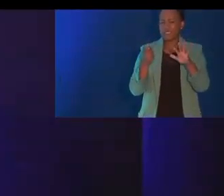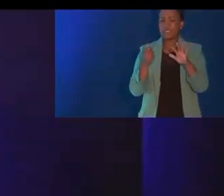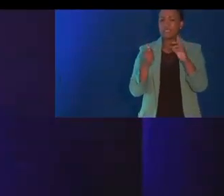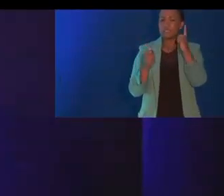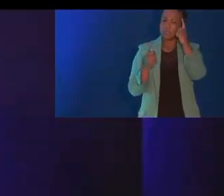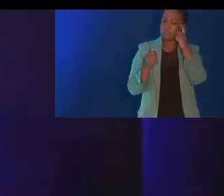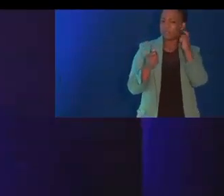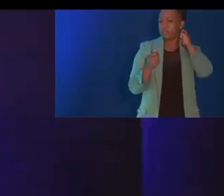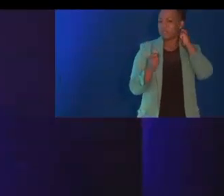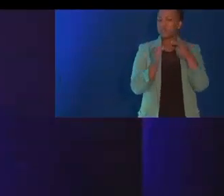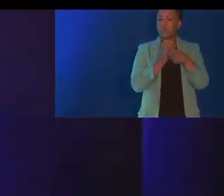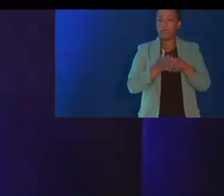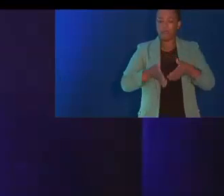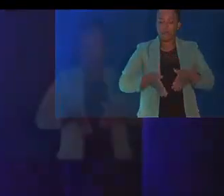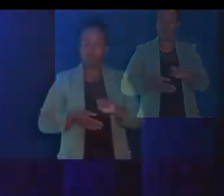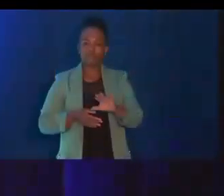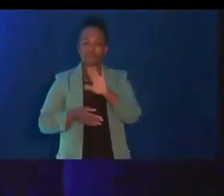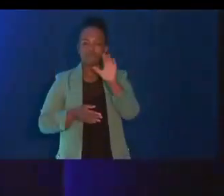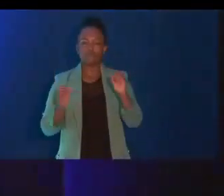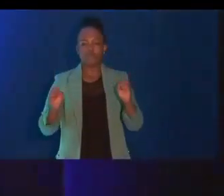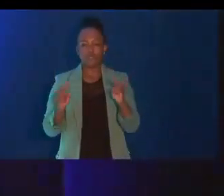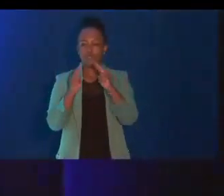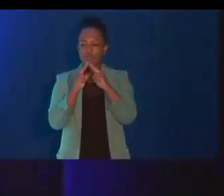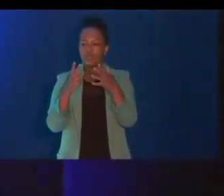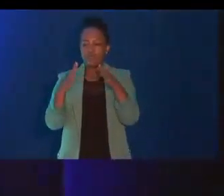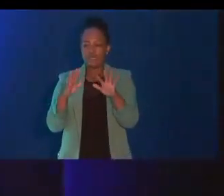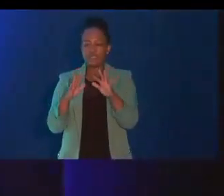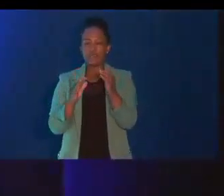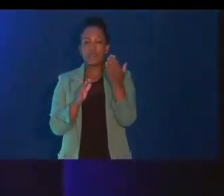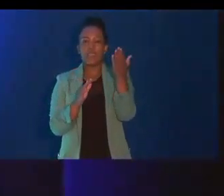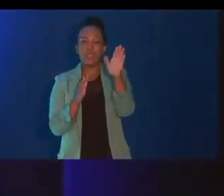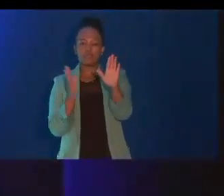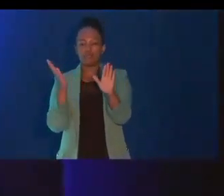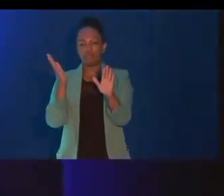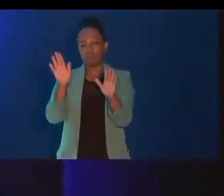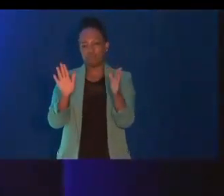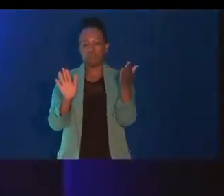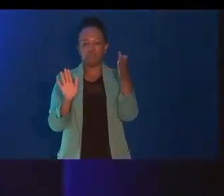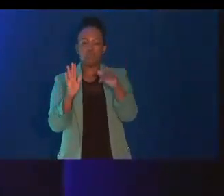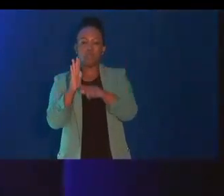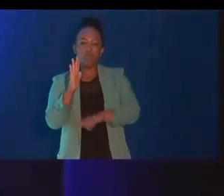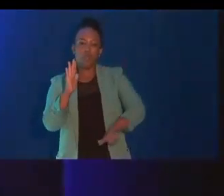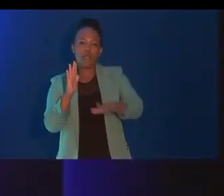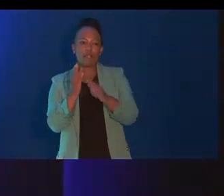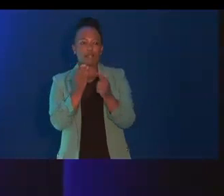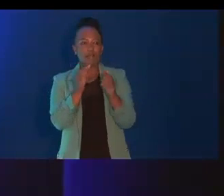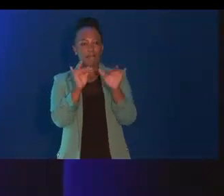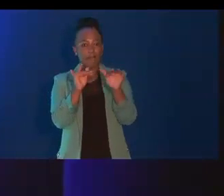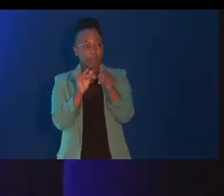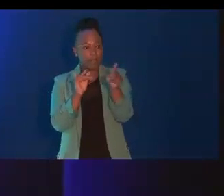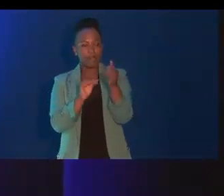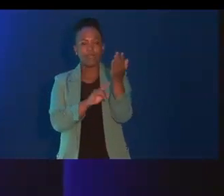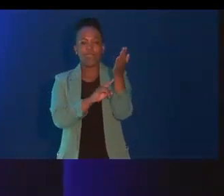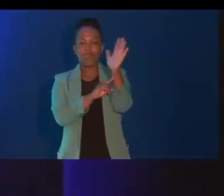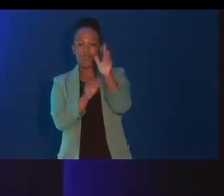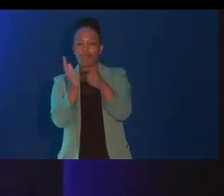procure locally. This summit is accompanied by an expo where local manufacturers exhibit their products to the South